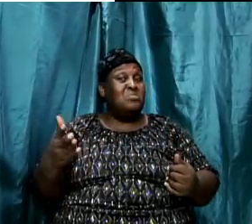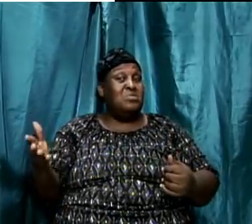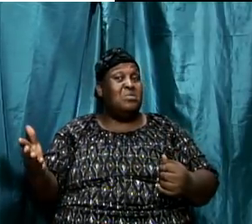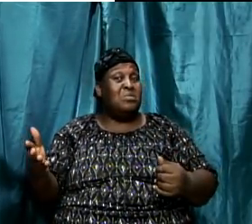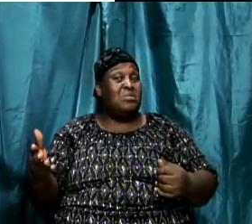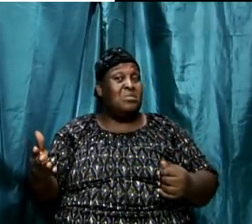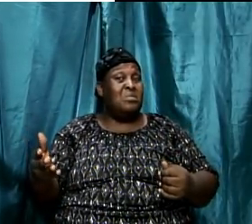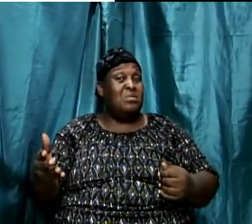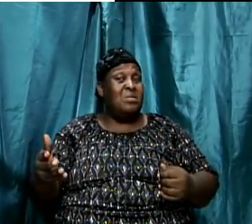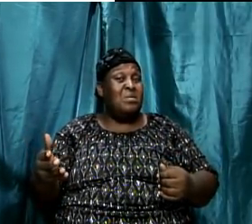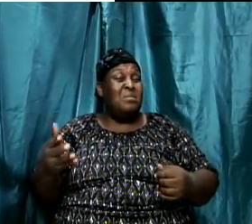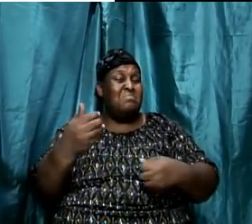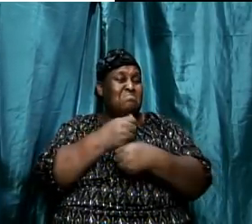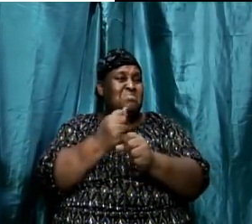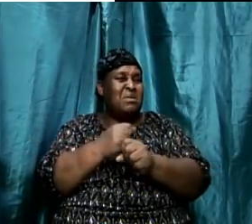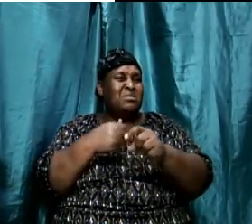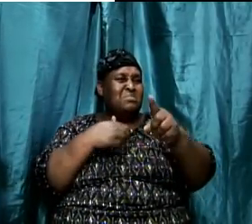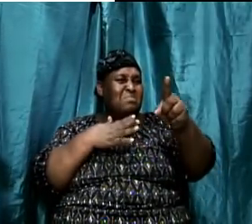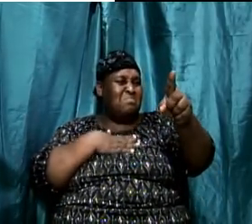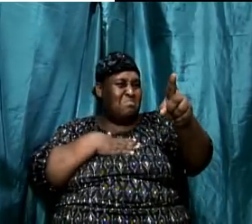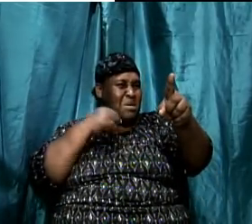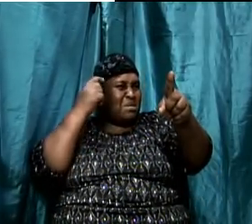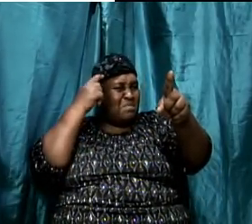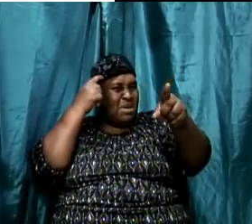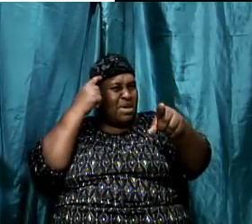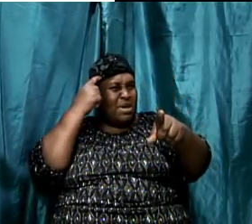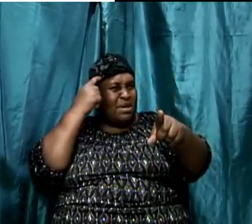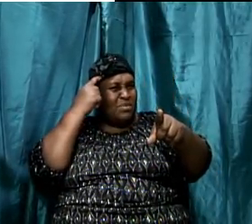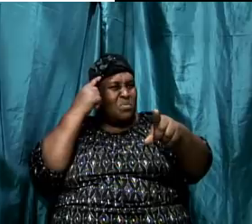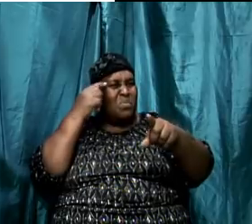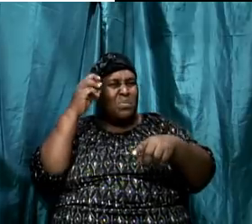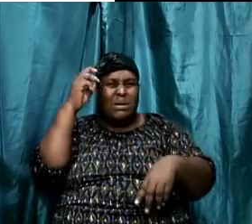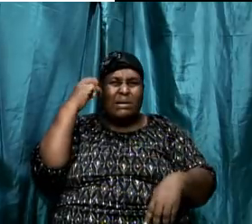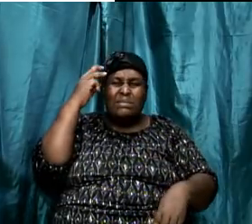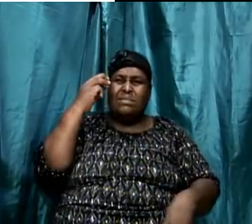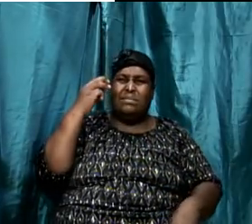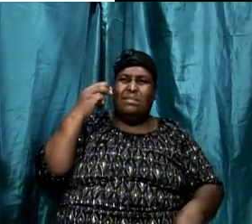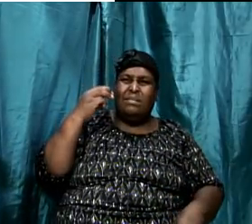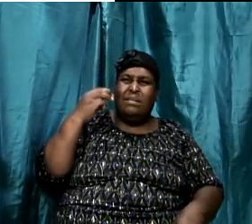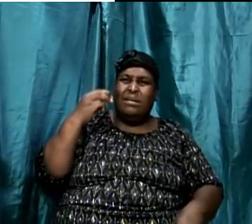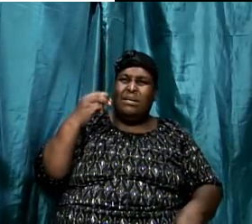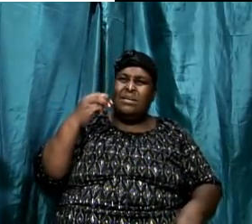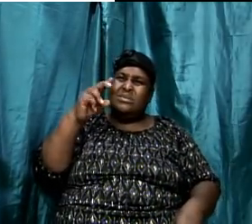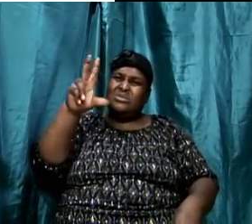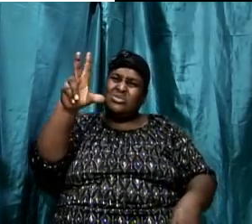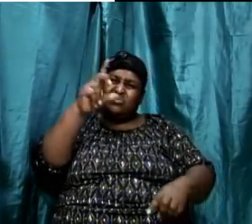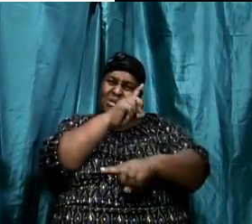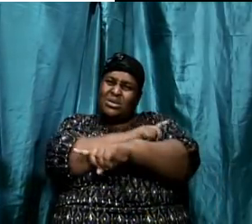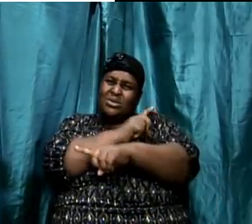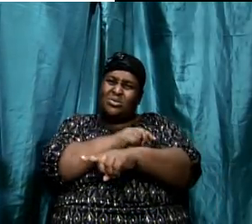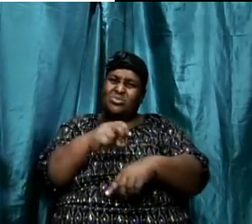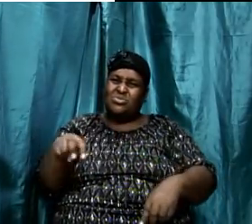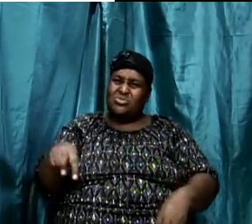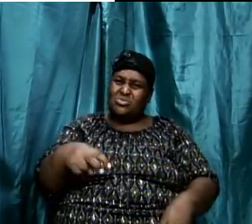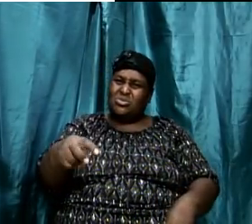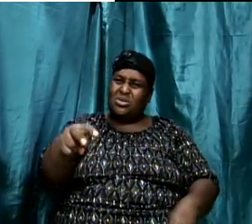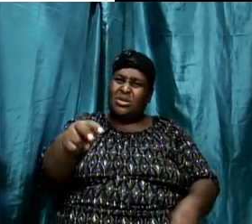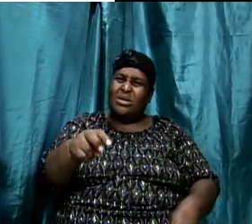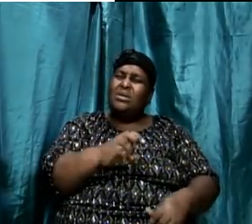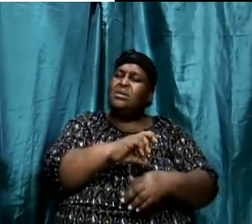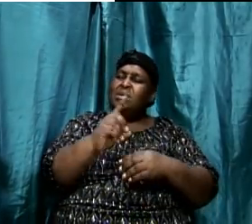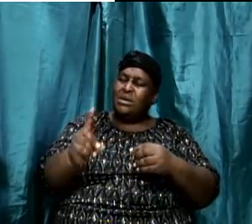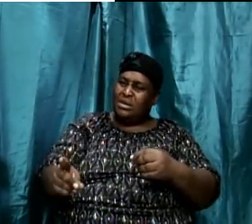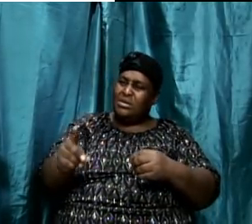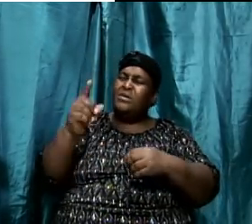-day journey. So it makes my mind wonder, what was Abraham thinking about on his three-day journey? But at the end of the day, he must have gotten some thought